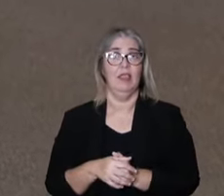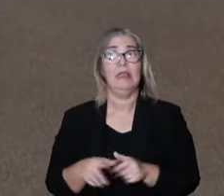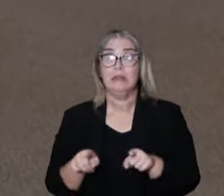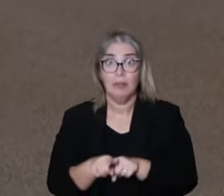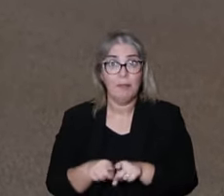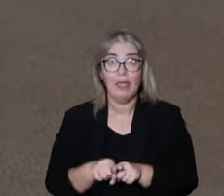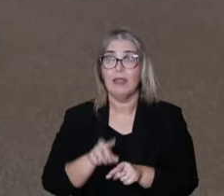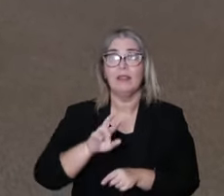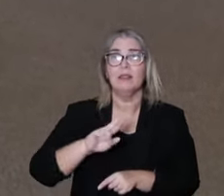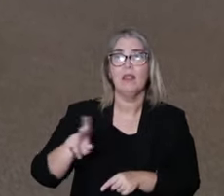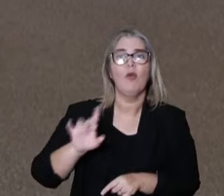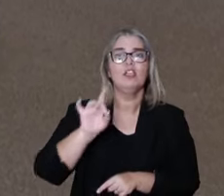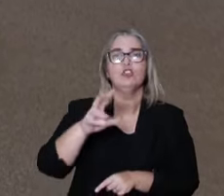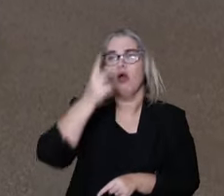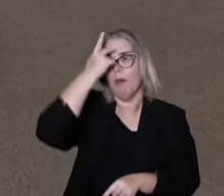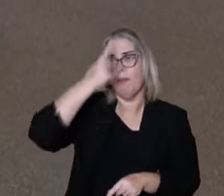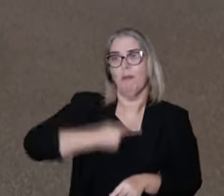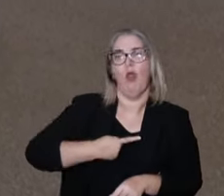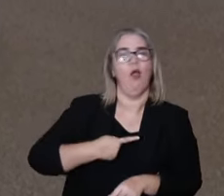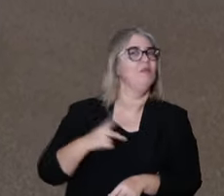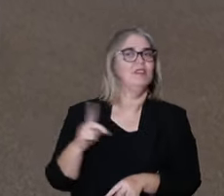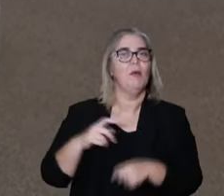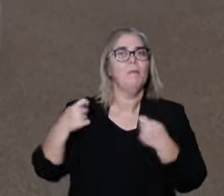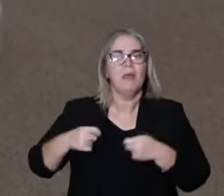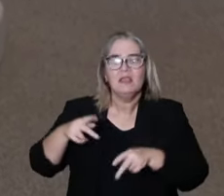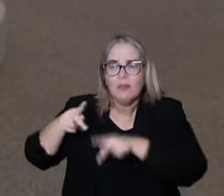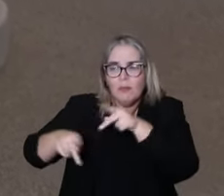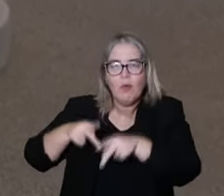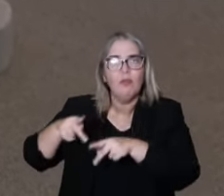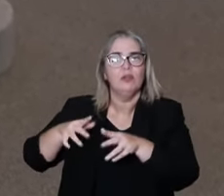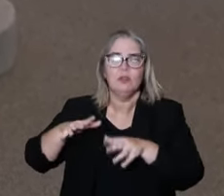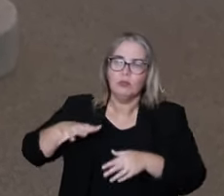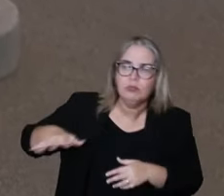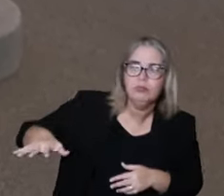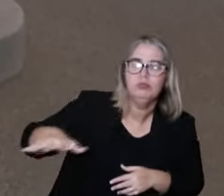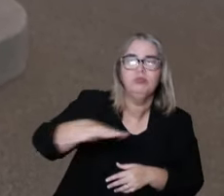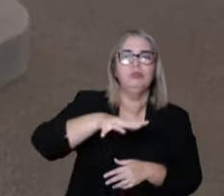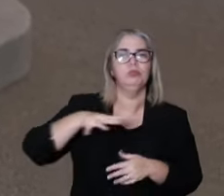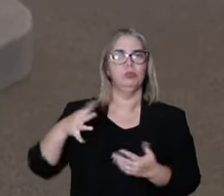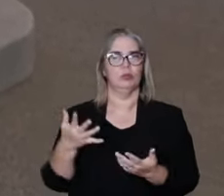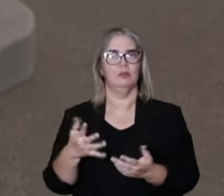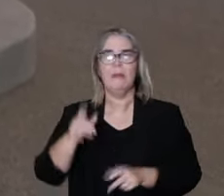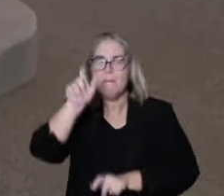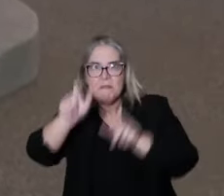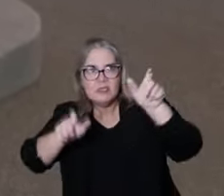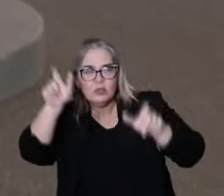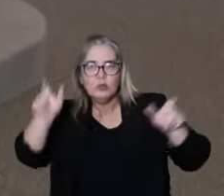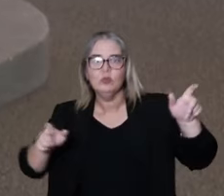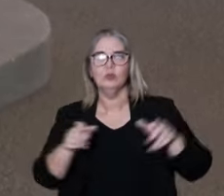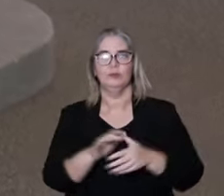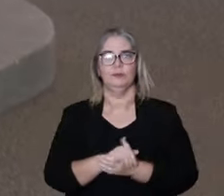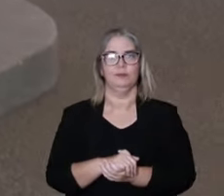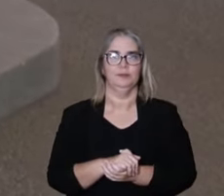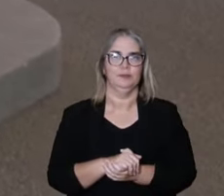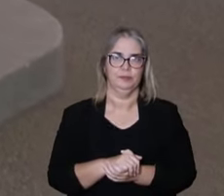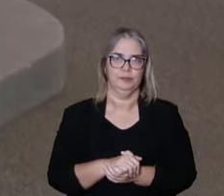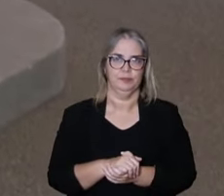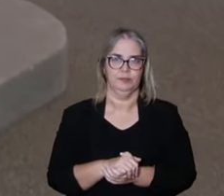And thinking in a whole way that people have this relationship with nature as a whole.